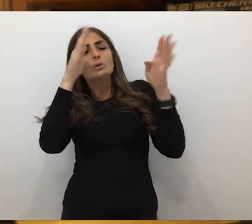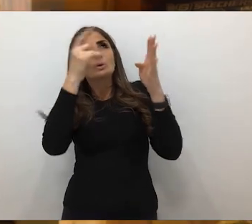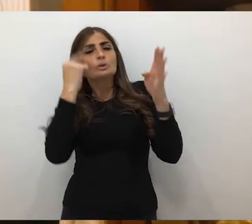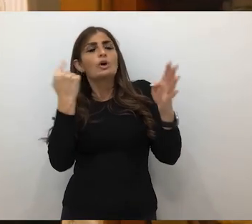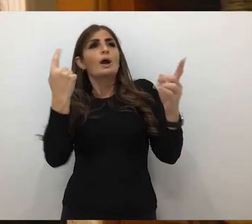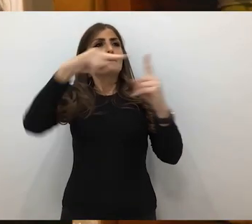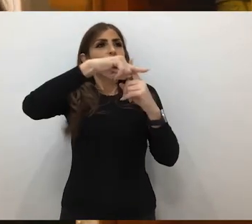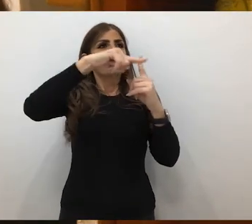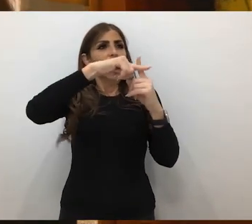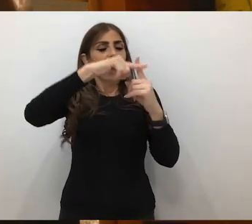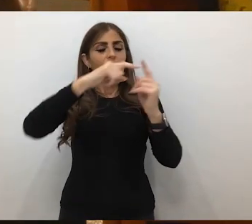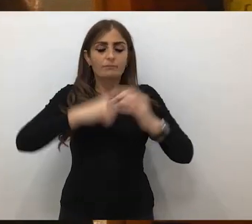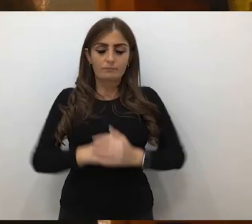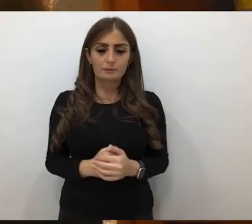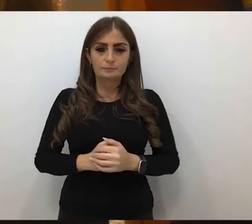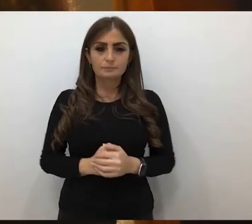up.